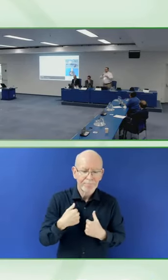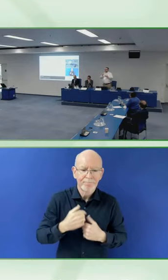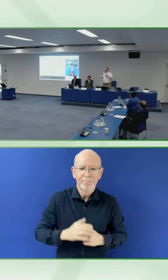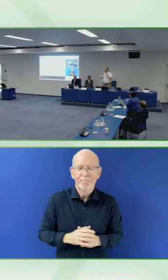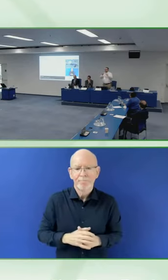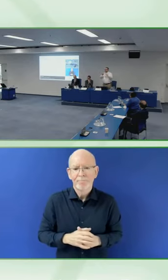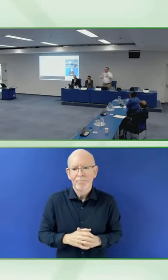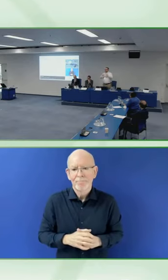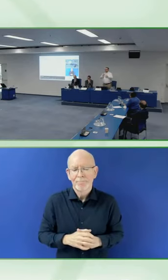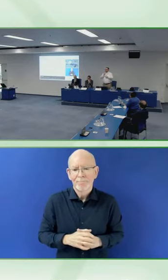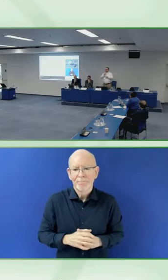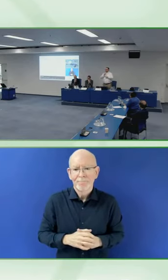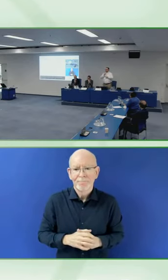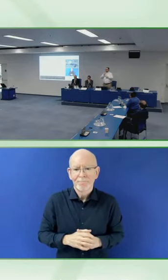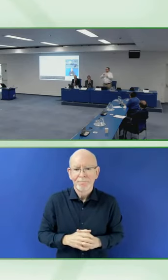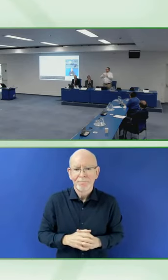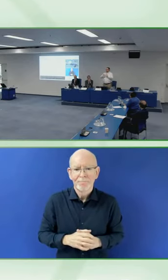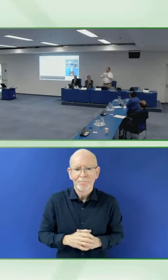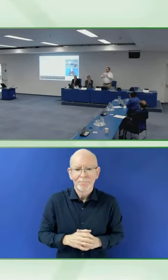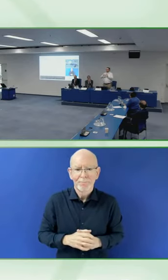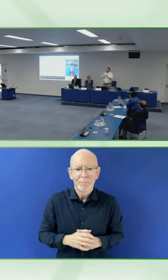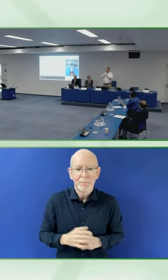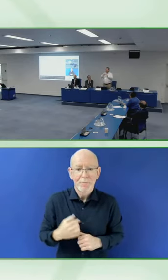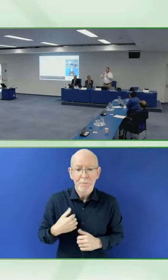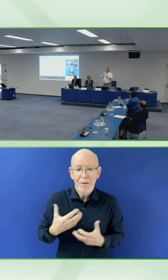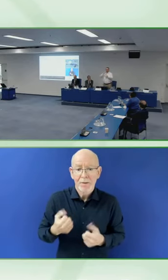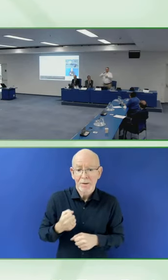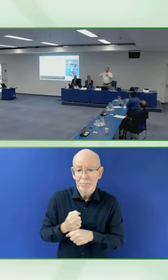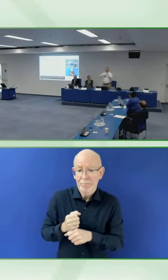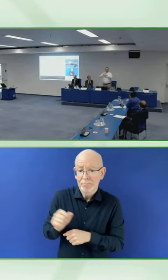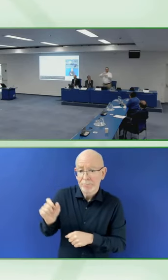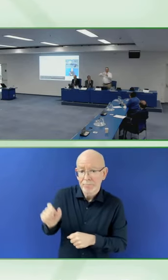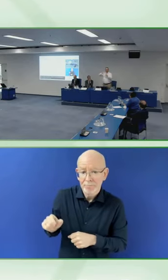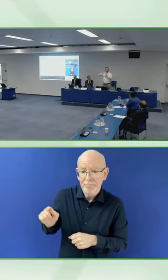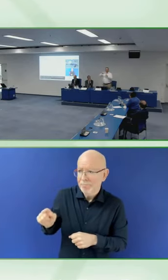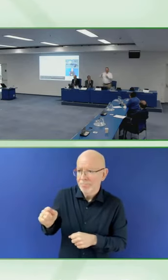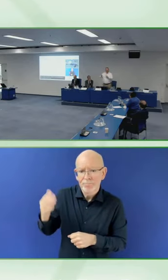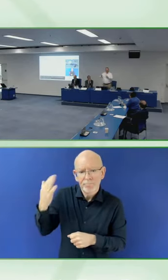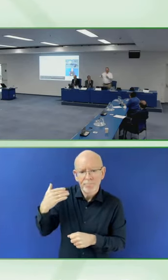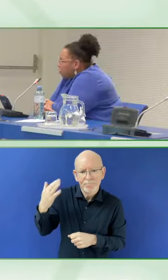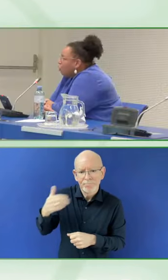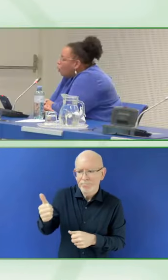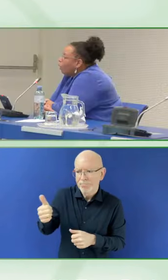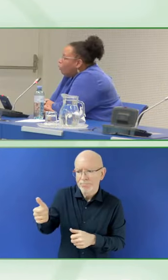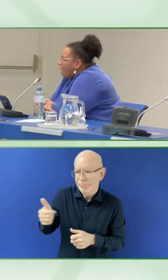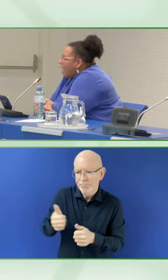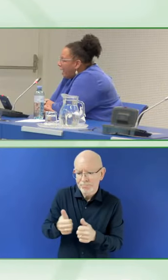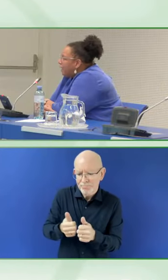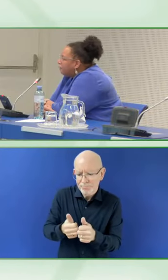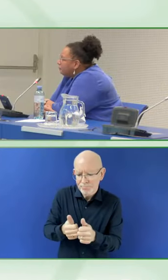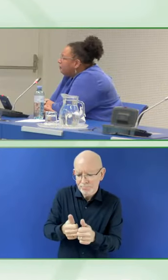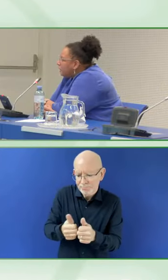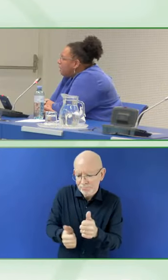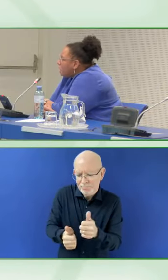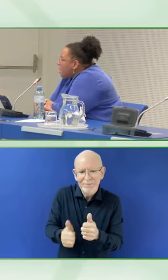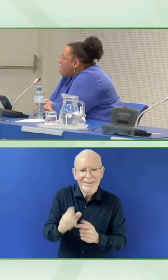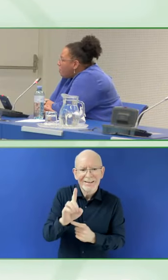Really, we want to talk about our project called World Around You, or WAY.